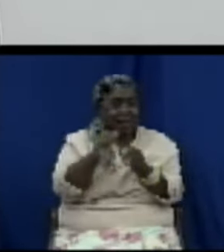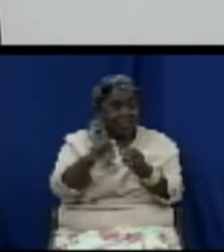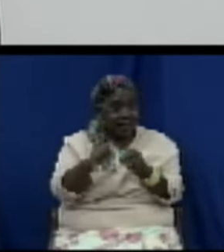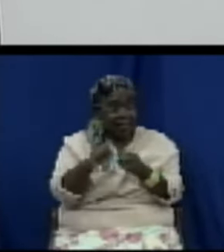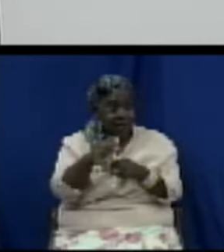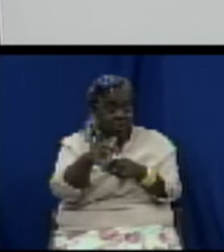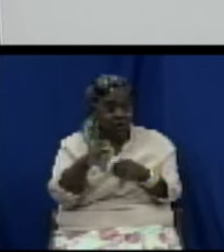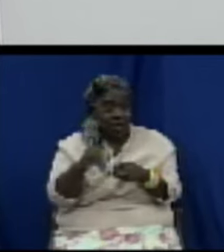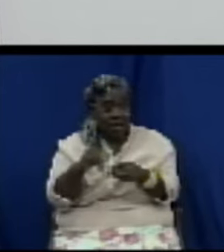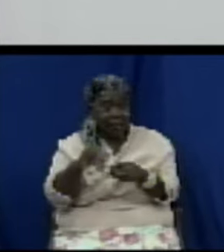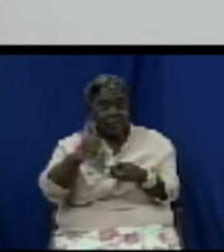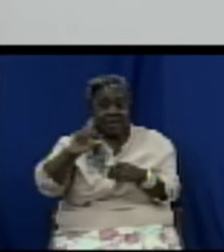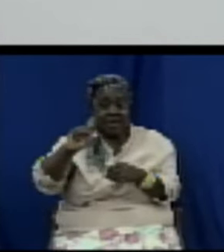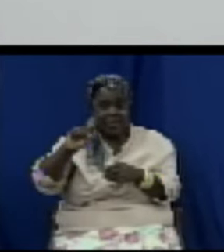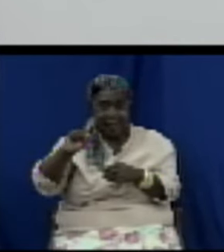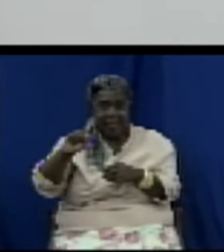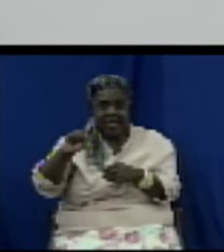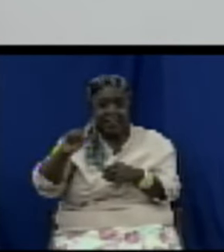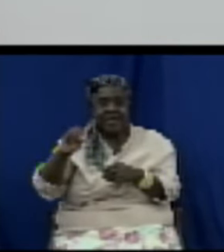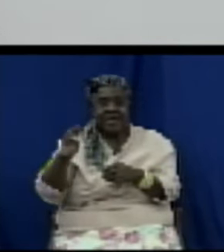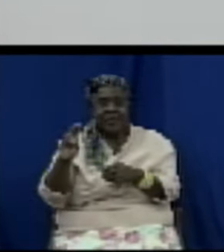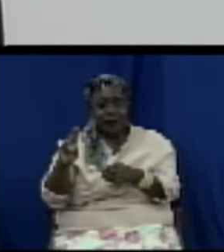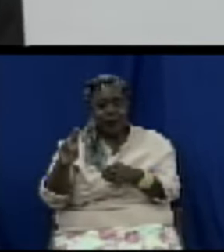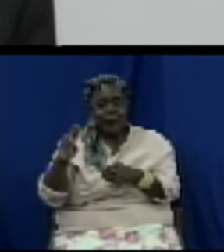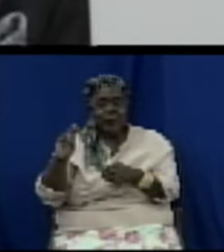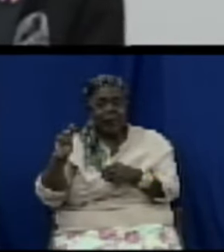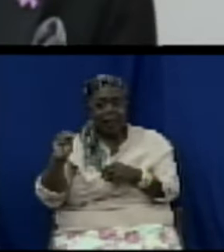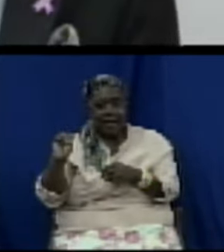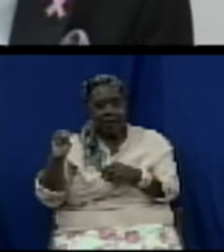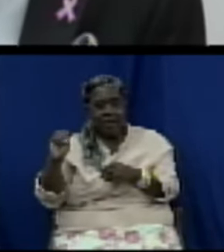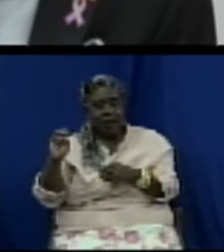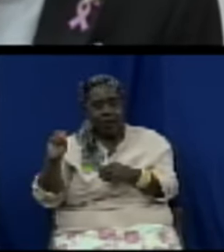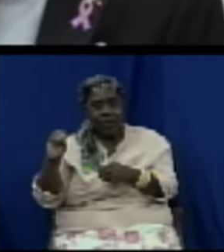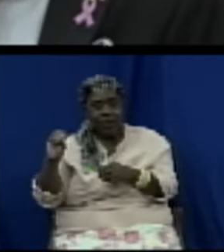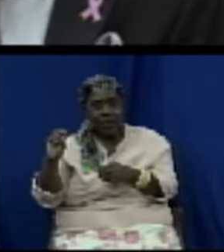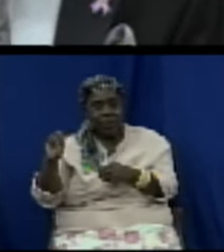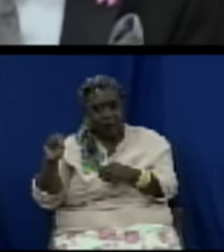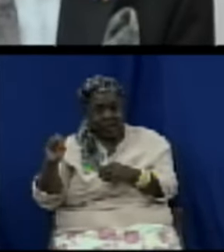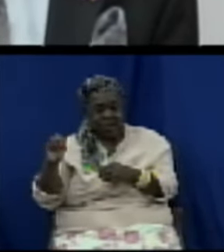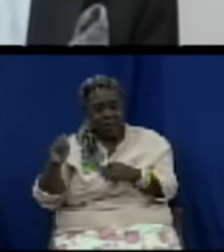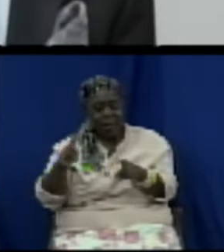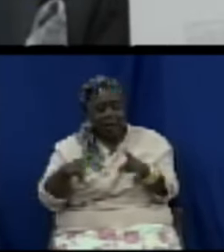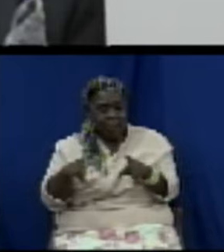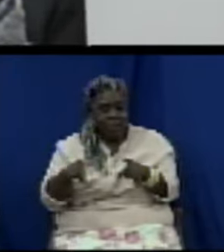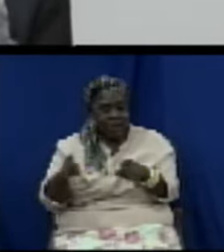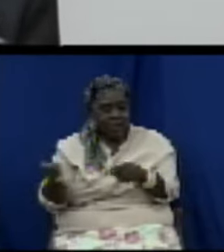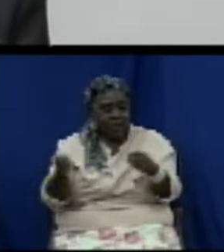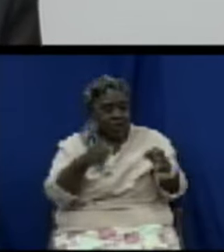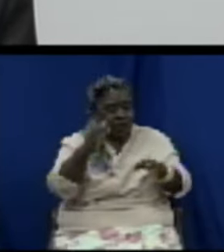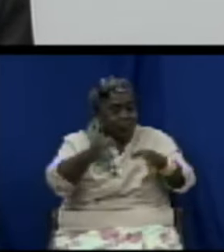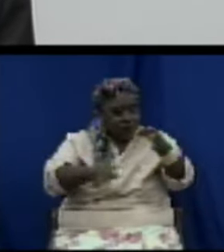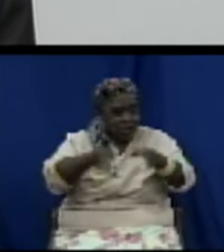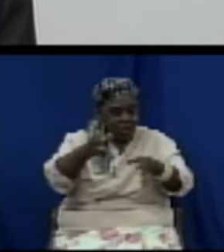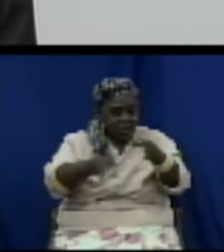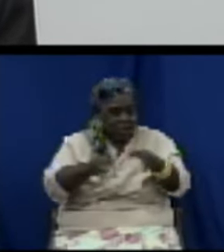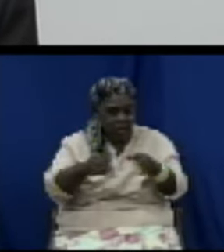persons to give evidence for the purposes of investigation